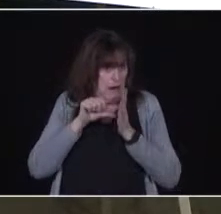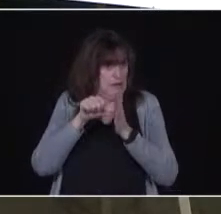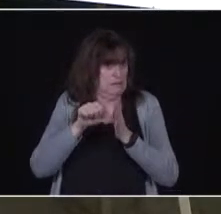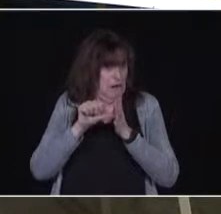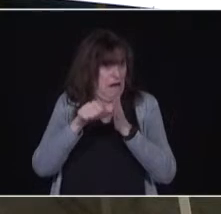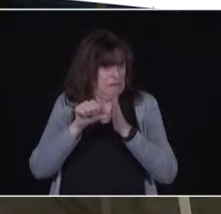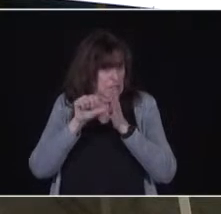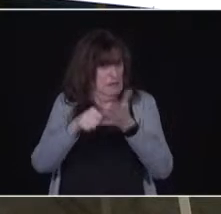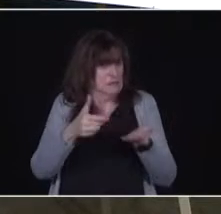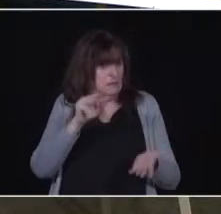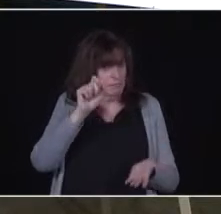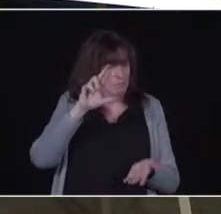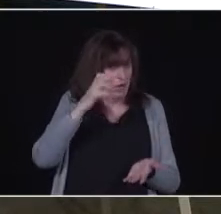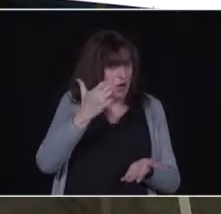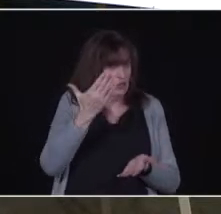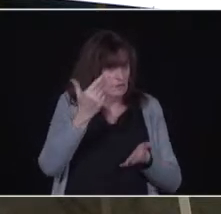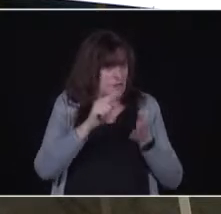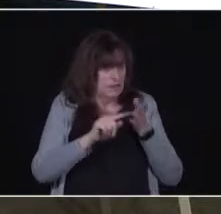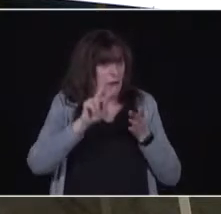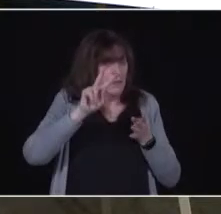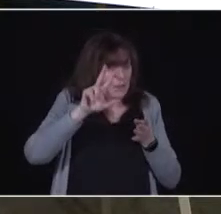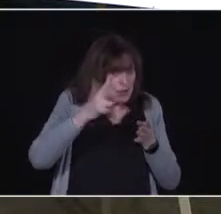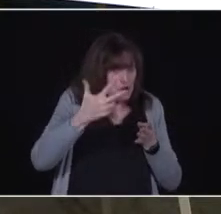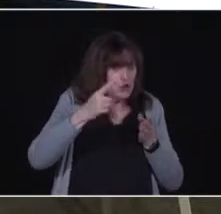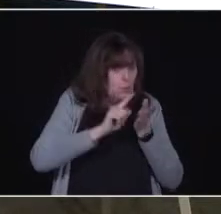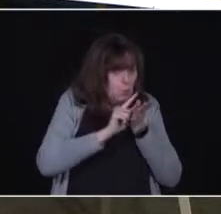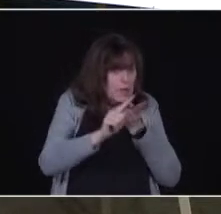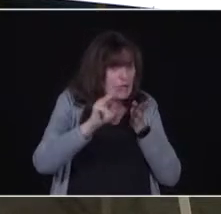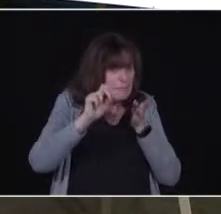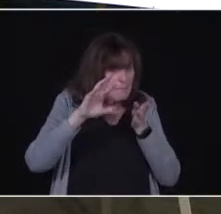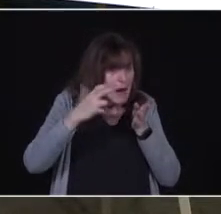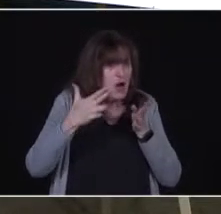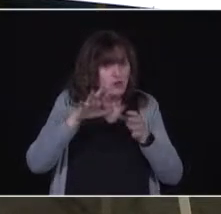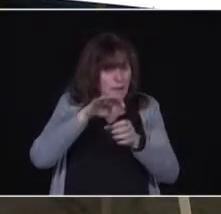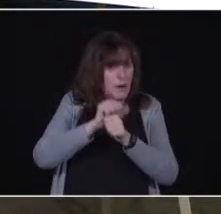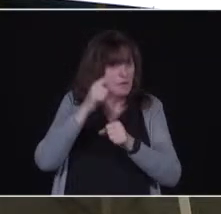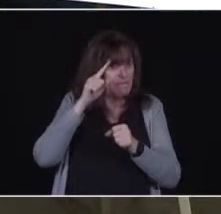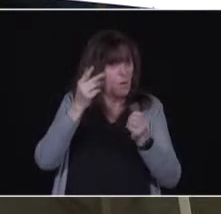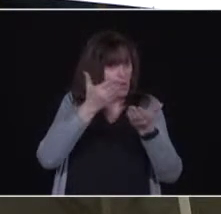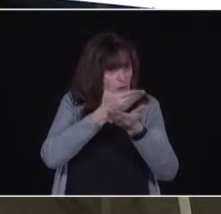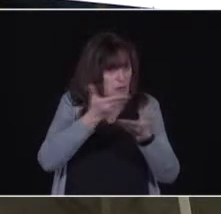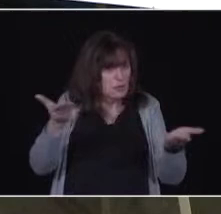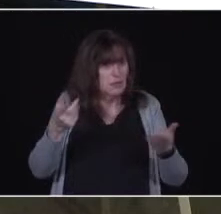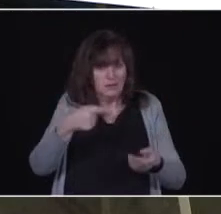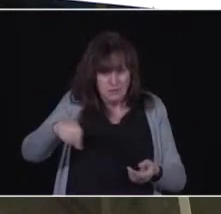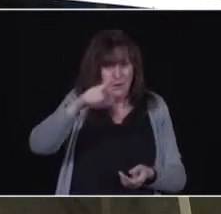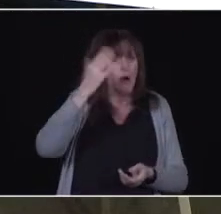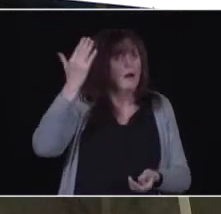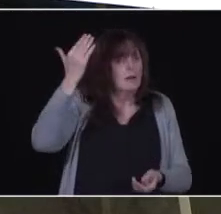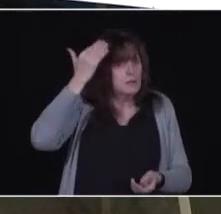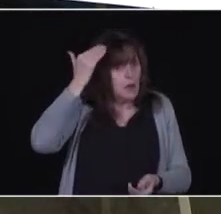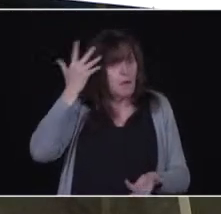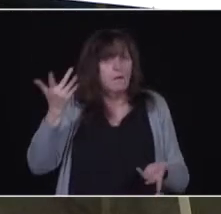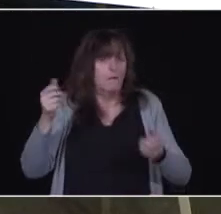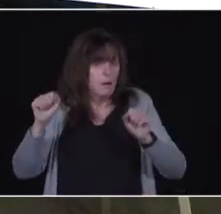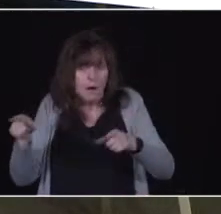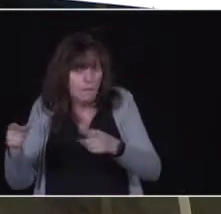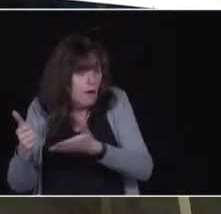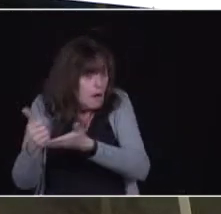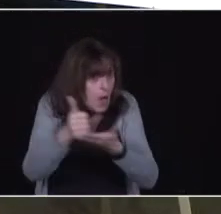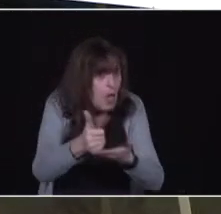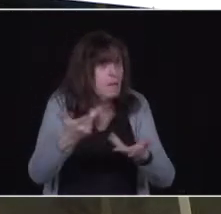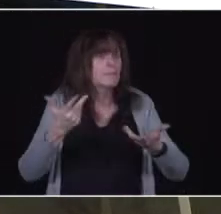we are going to be able to get appointments for you, and you are going to know, and so we can help you. I commend also, I think I said this earlier,